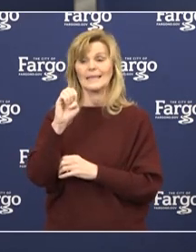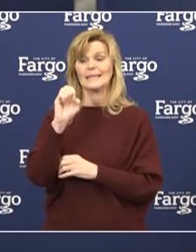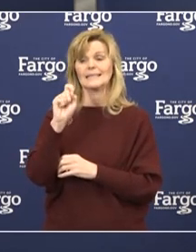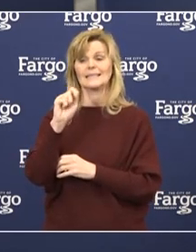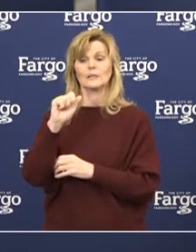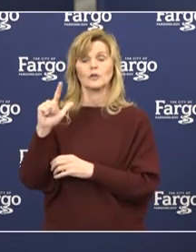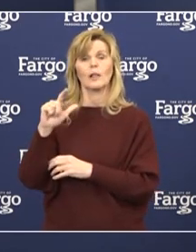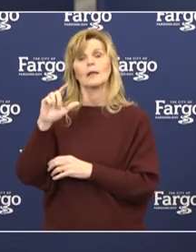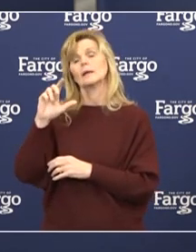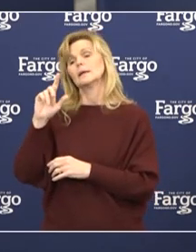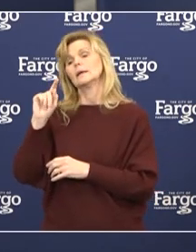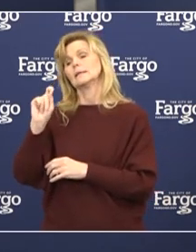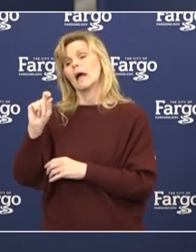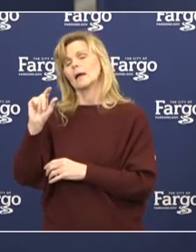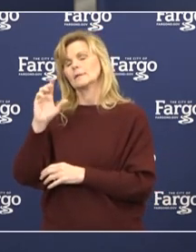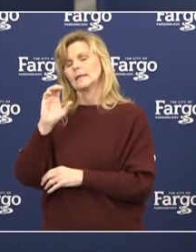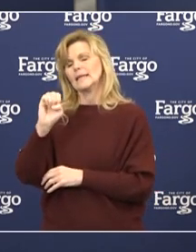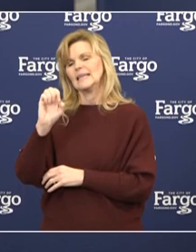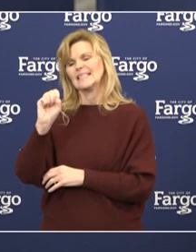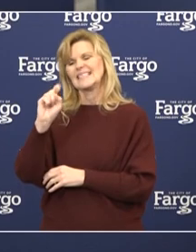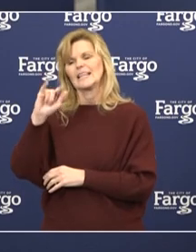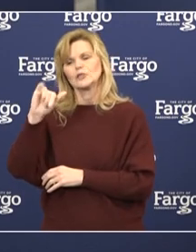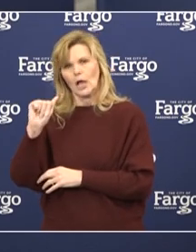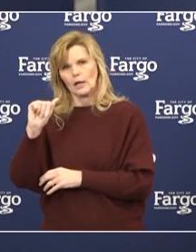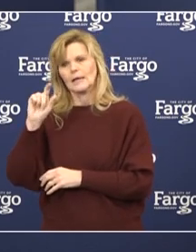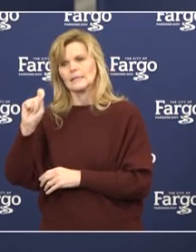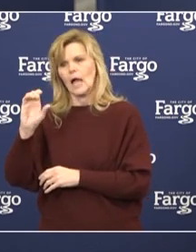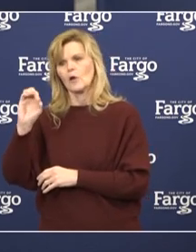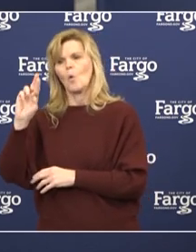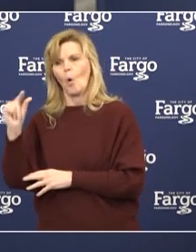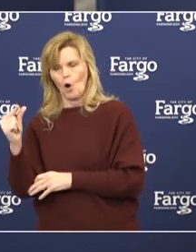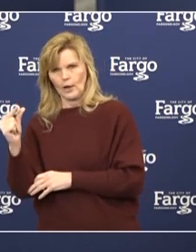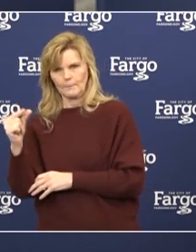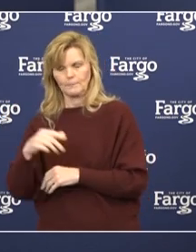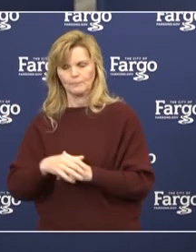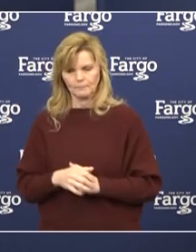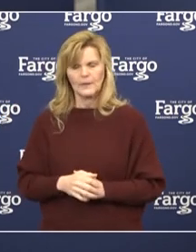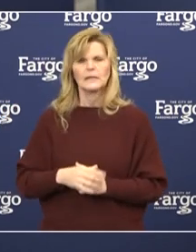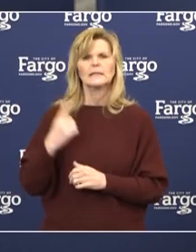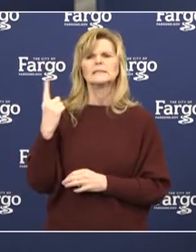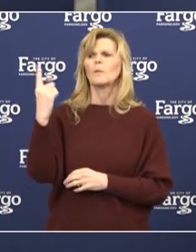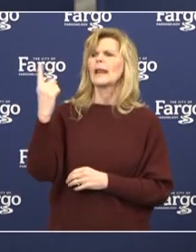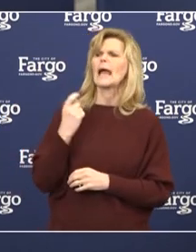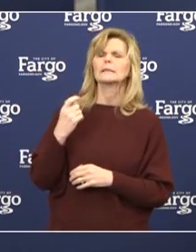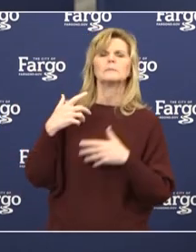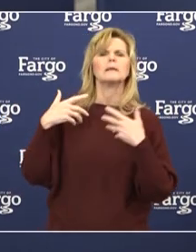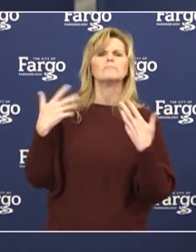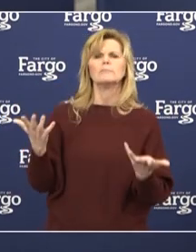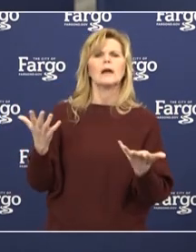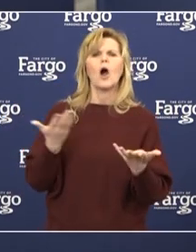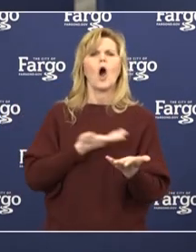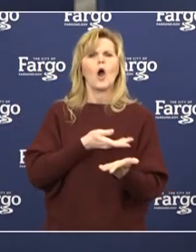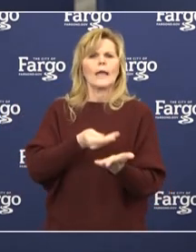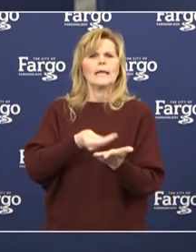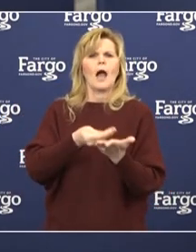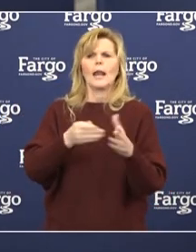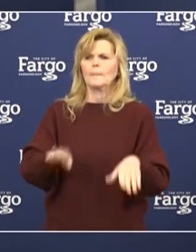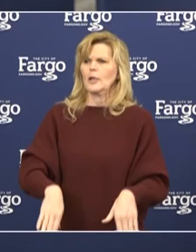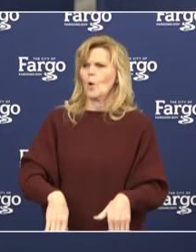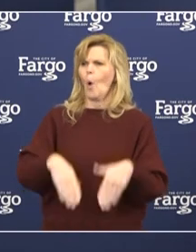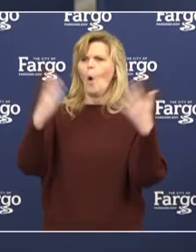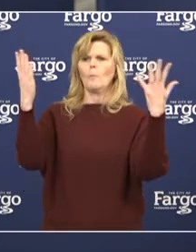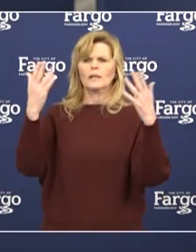Finally, was asked to address, what would it take to reopen our economy from a health perspective? This is a challenging